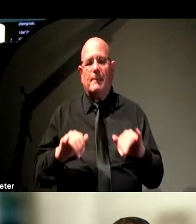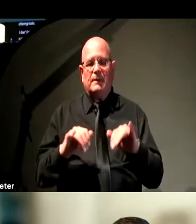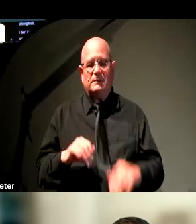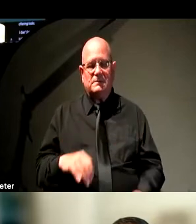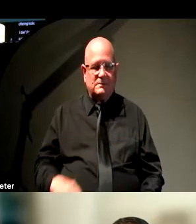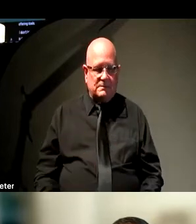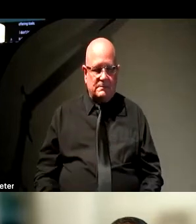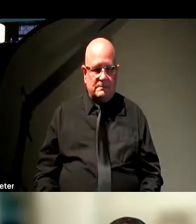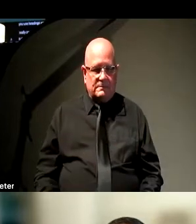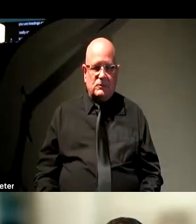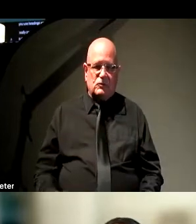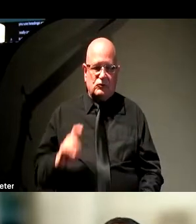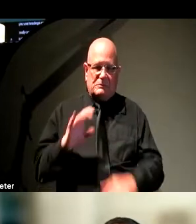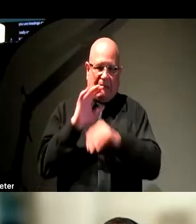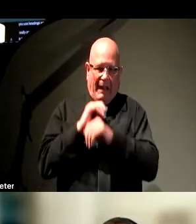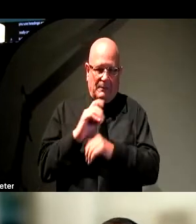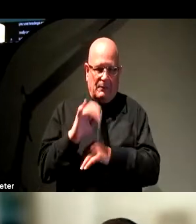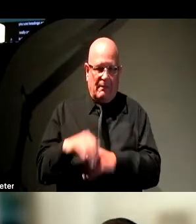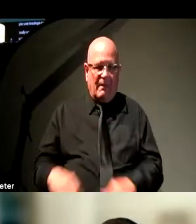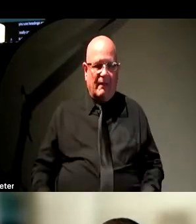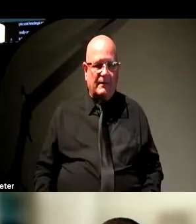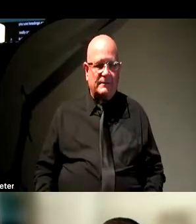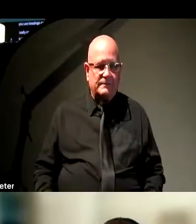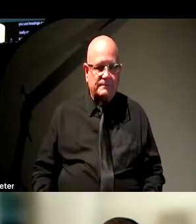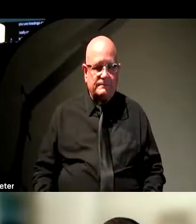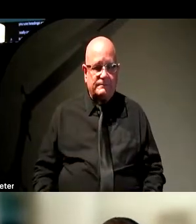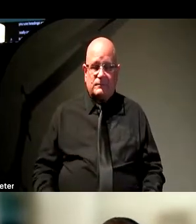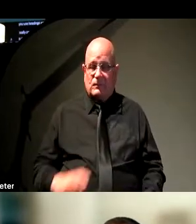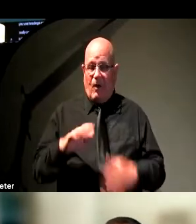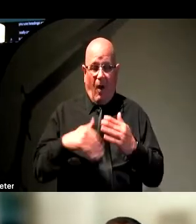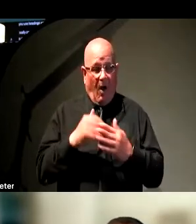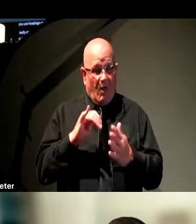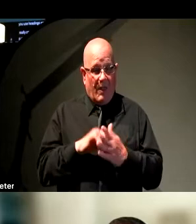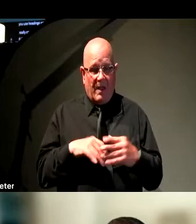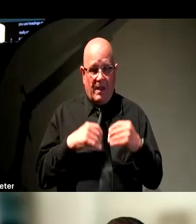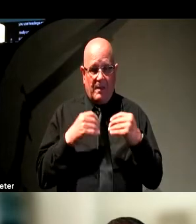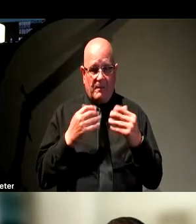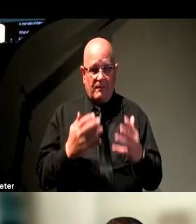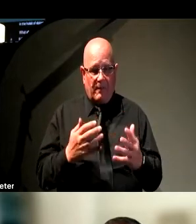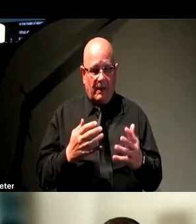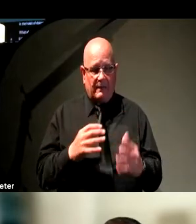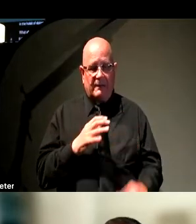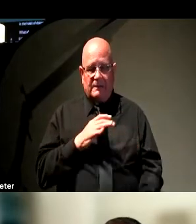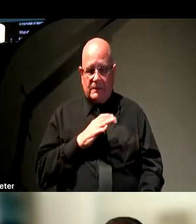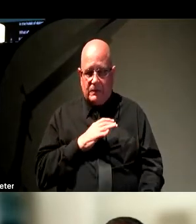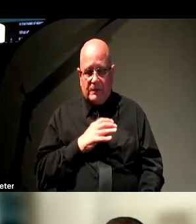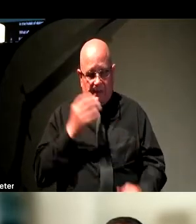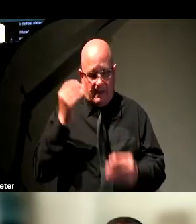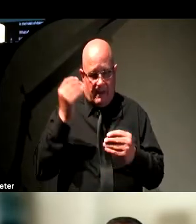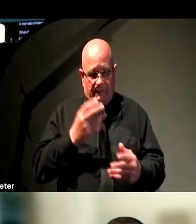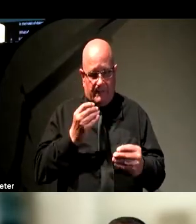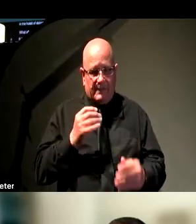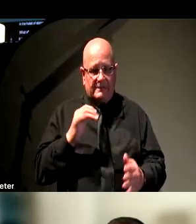habit of doing. What all of these things do is they provide the behind-the-screen information that the screen reader needs in order